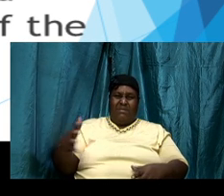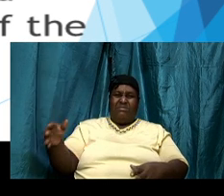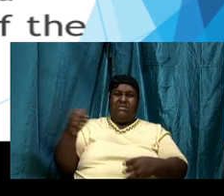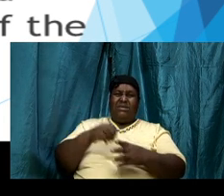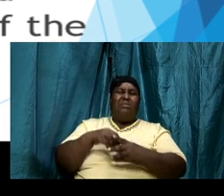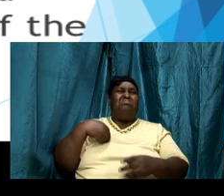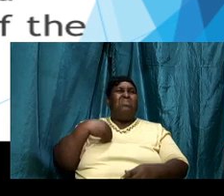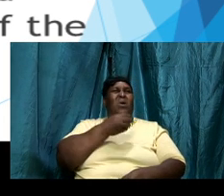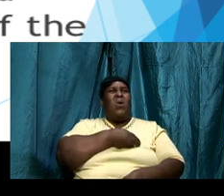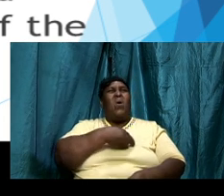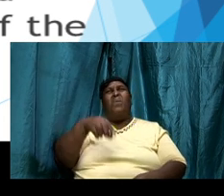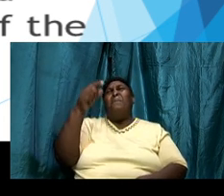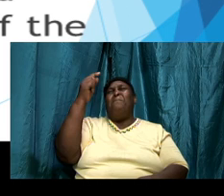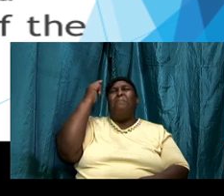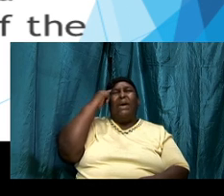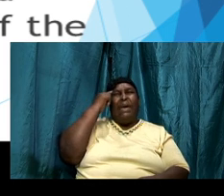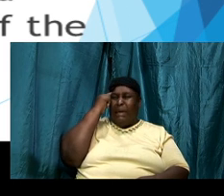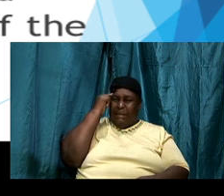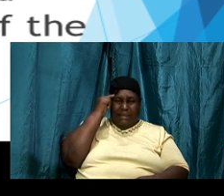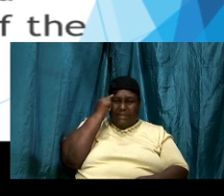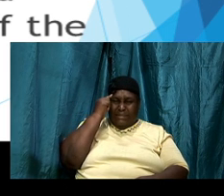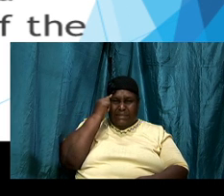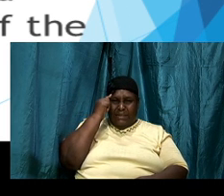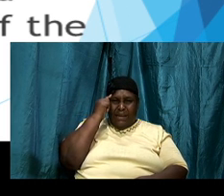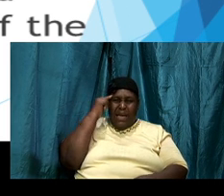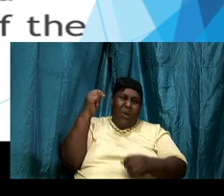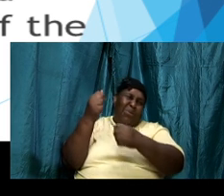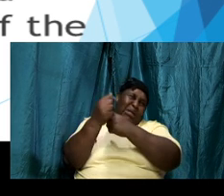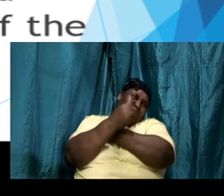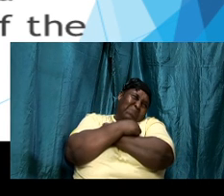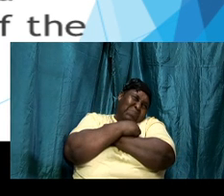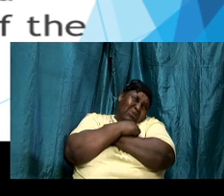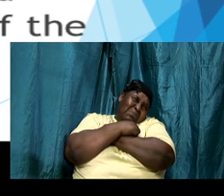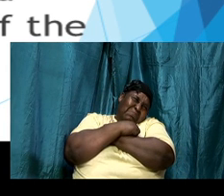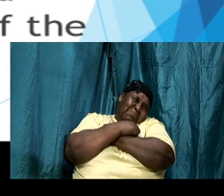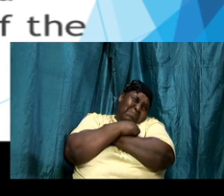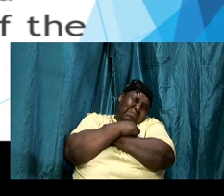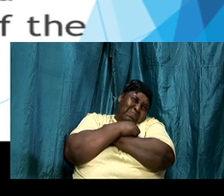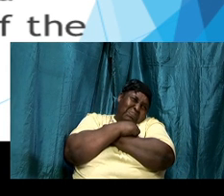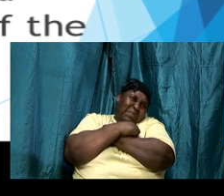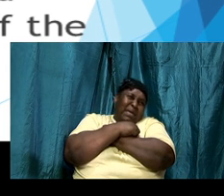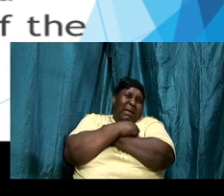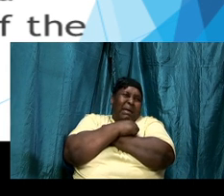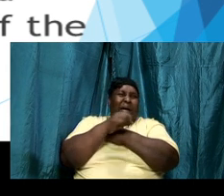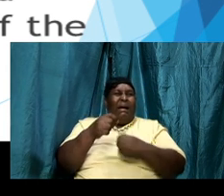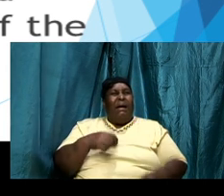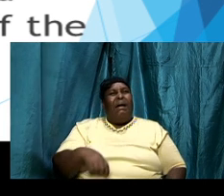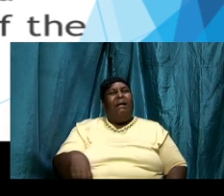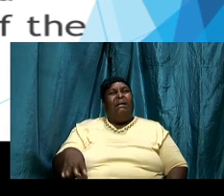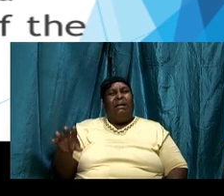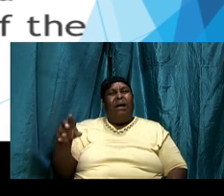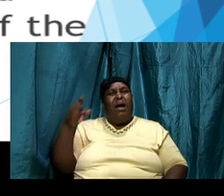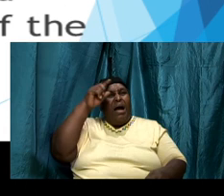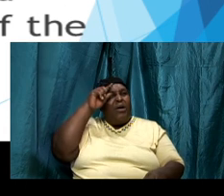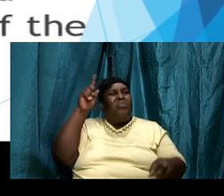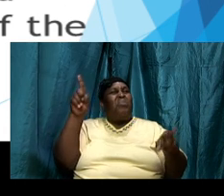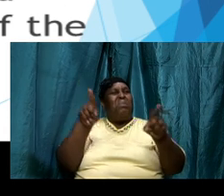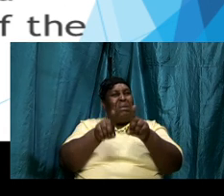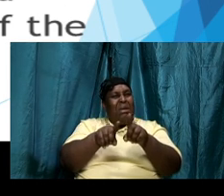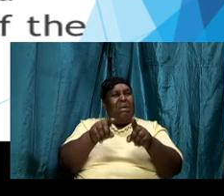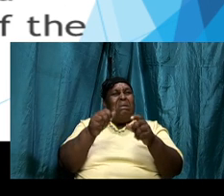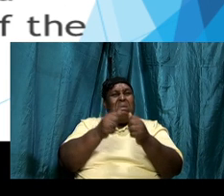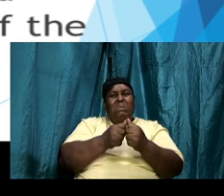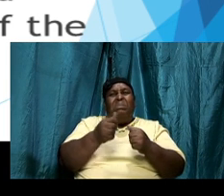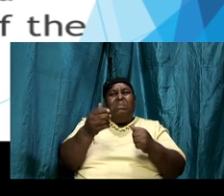embrace it and our minds have become warped and all kinds of things sometimes it is not only the things